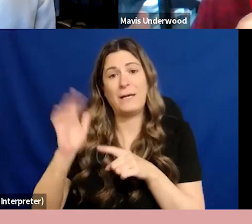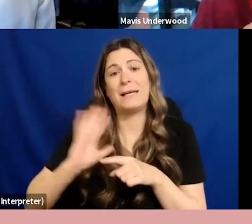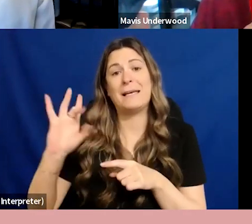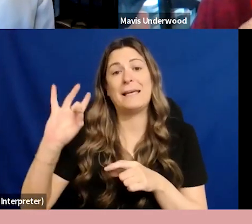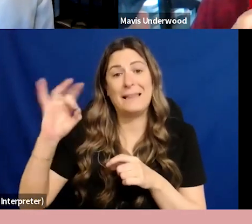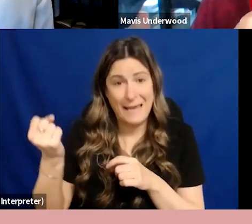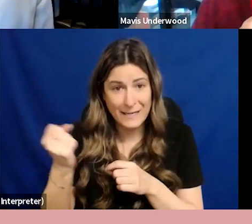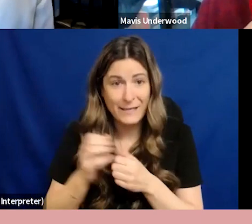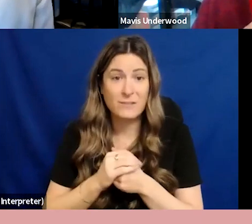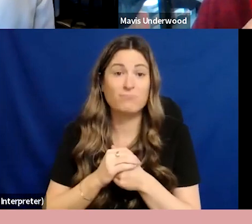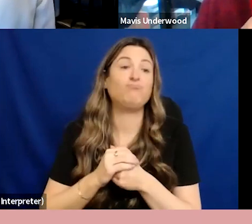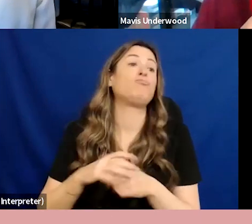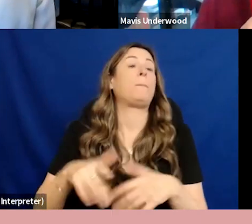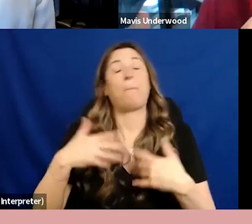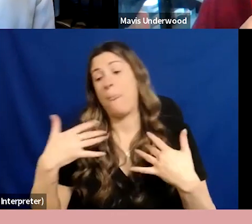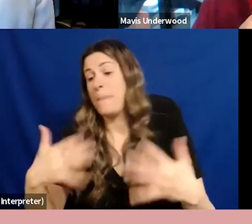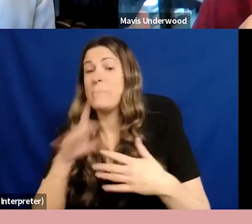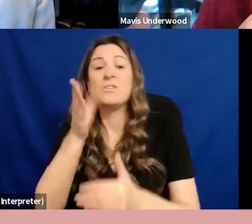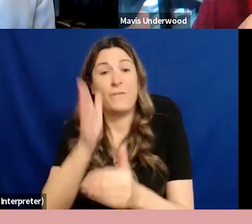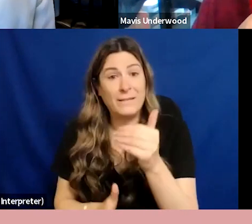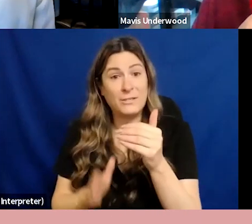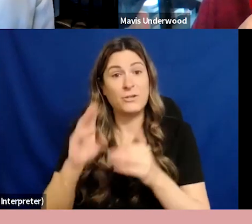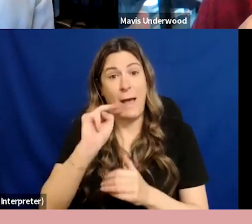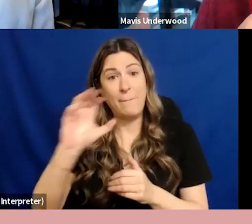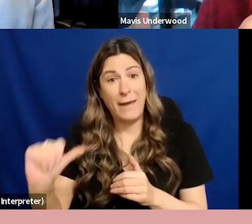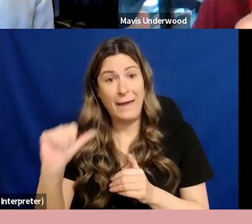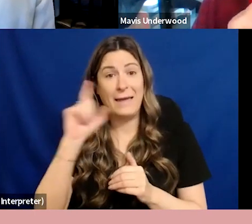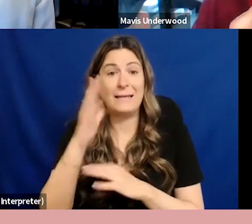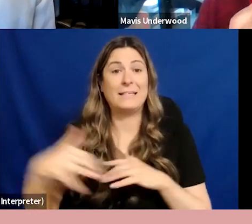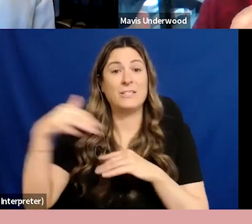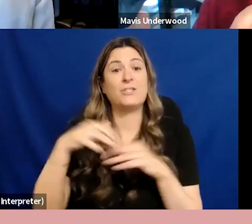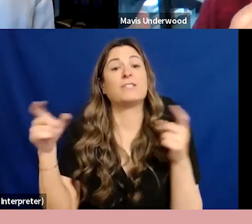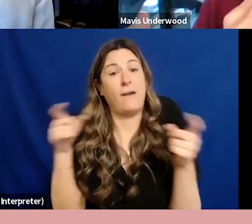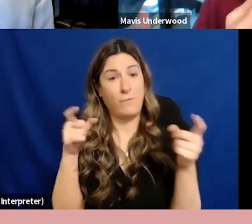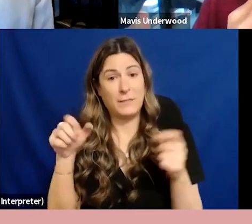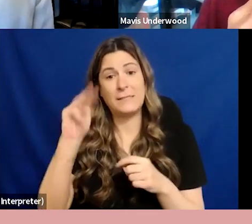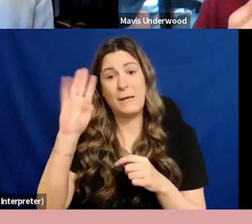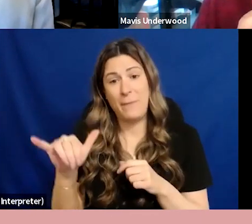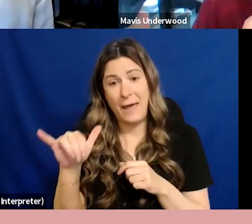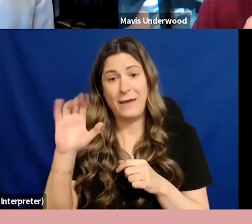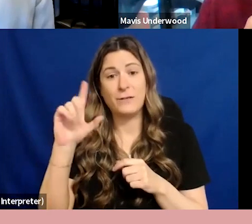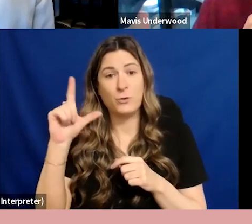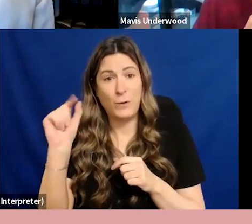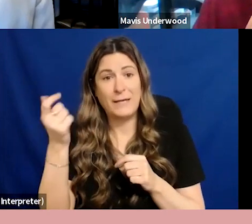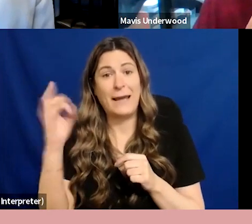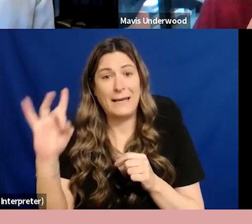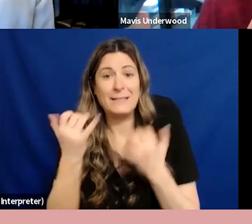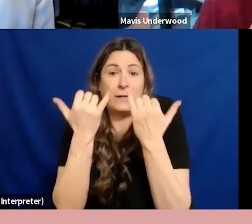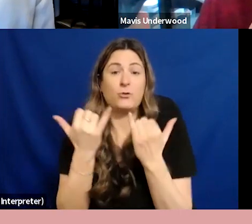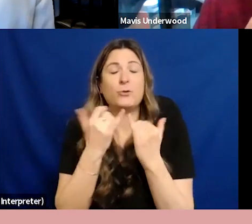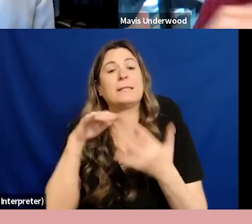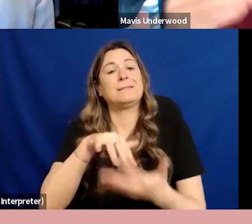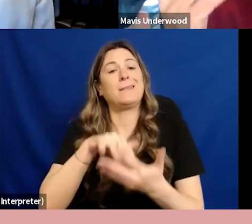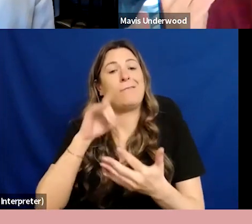then went on to complete her MA in Indigenous Governance in May of 2018, and is currently pursuing a PhD related to her